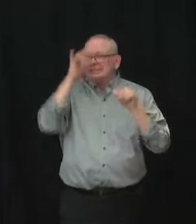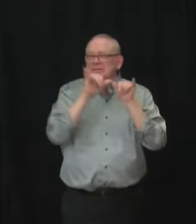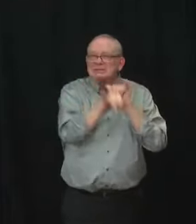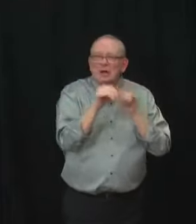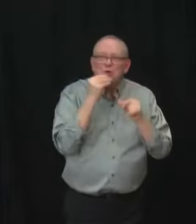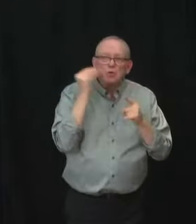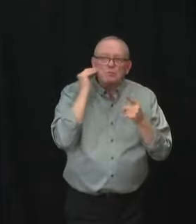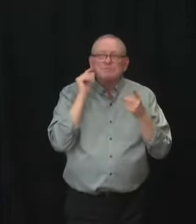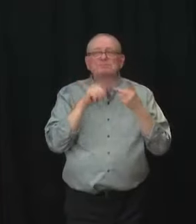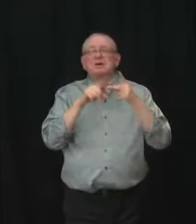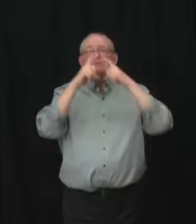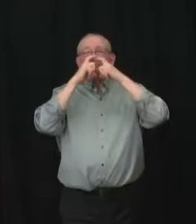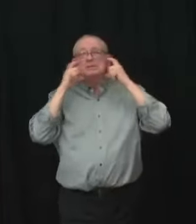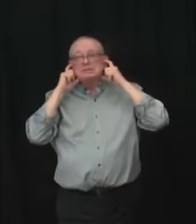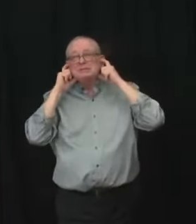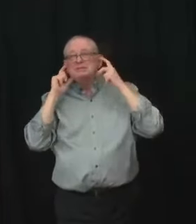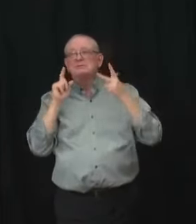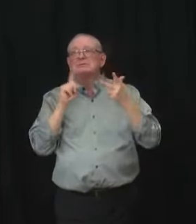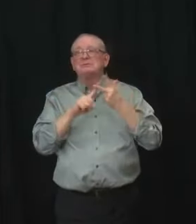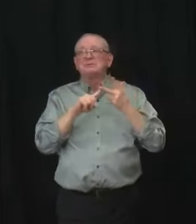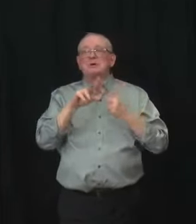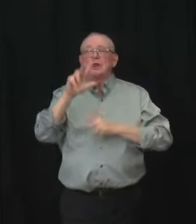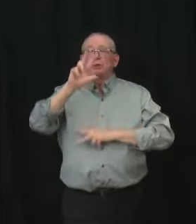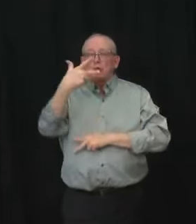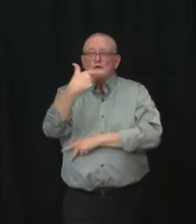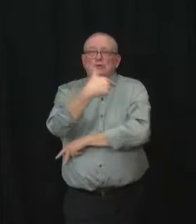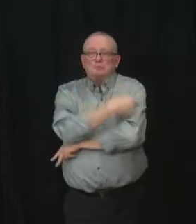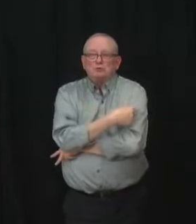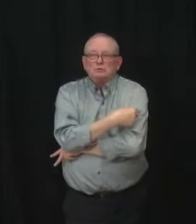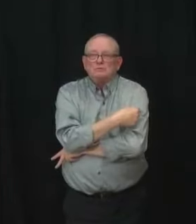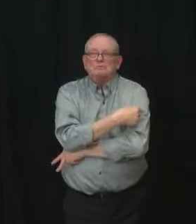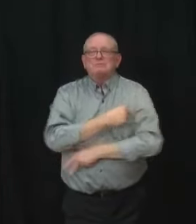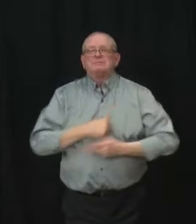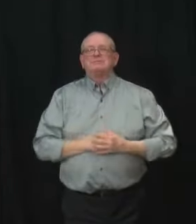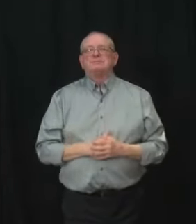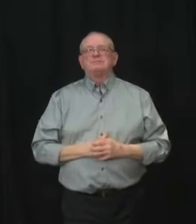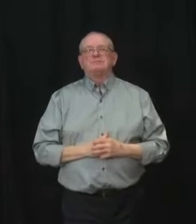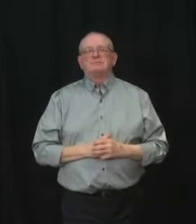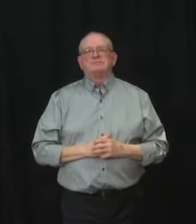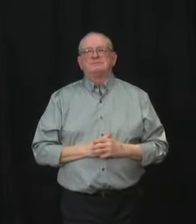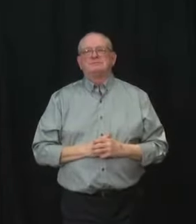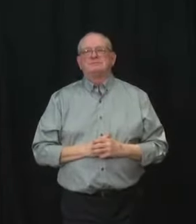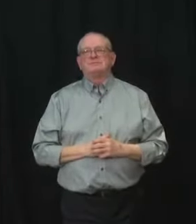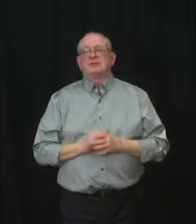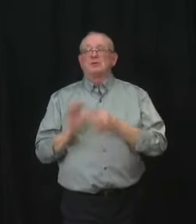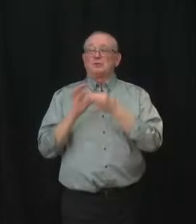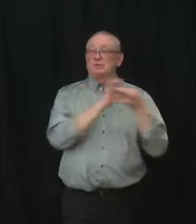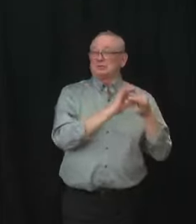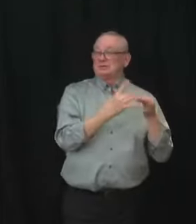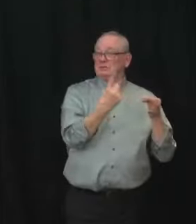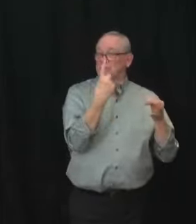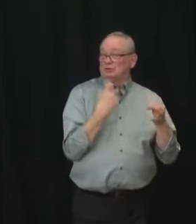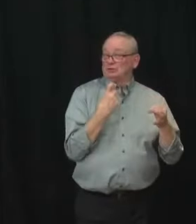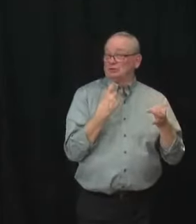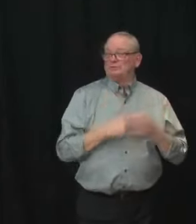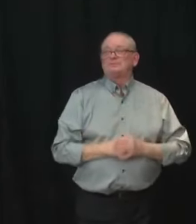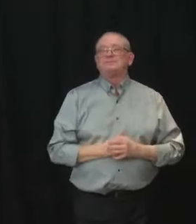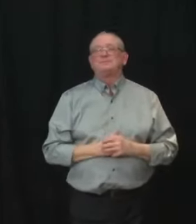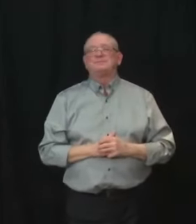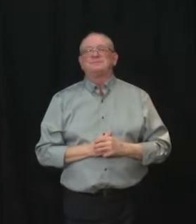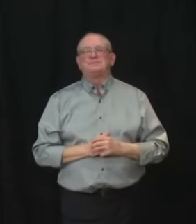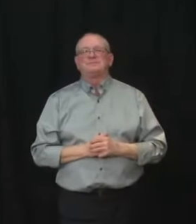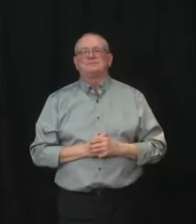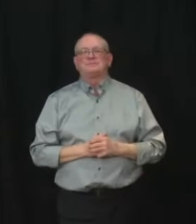uh, and then we can take the, the, the next step. Follow-up, Rick? Yes, and it's kind of a, a quickie two-part follow-up